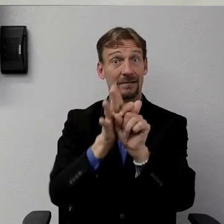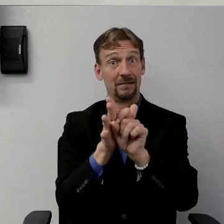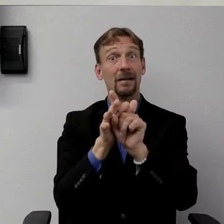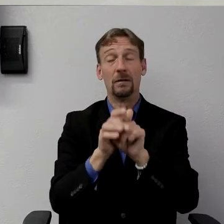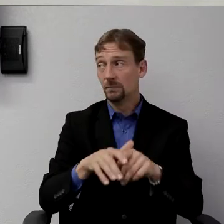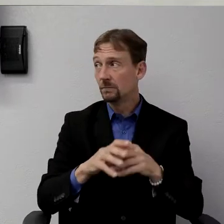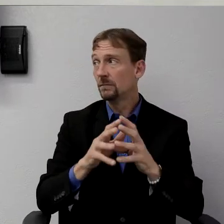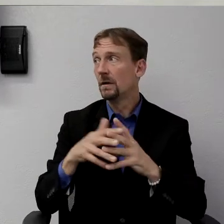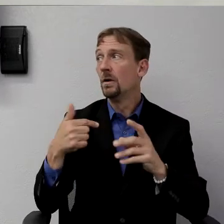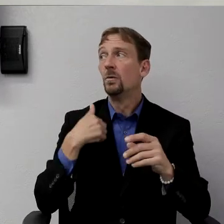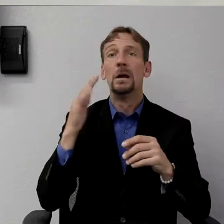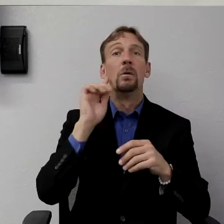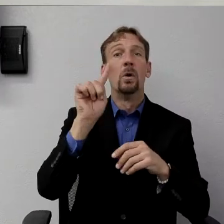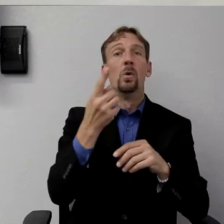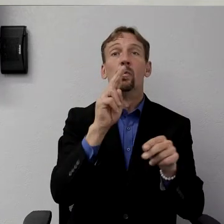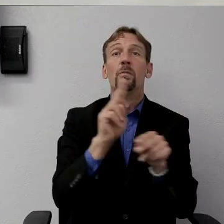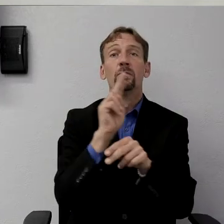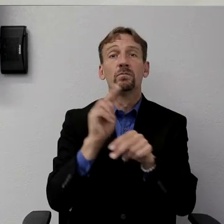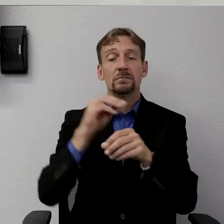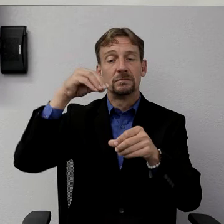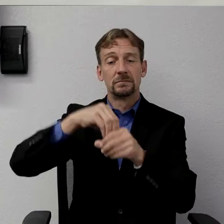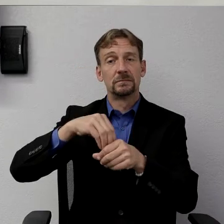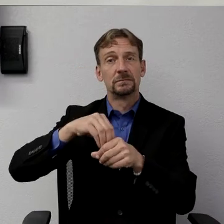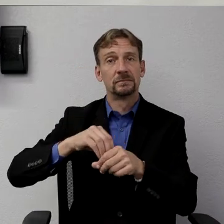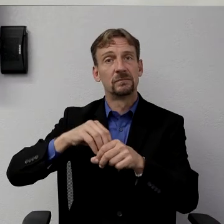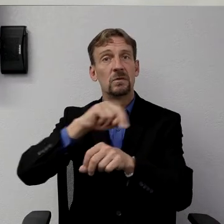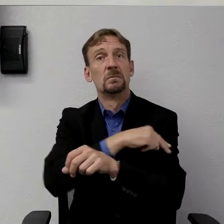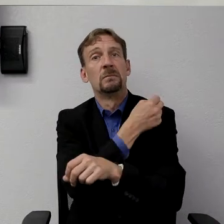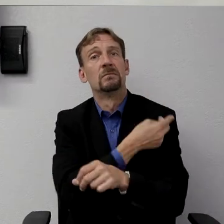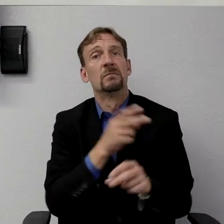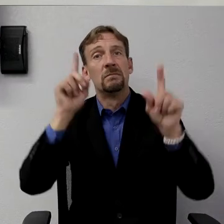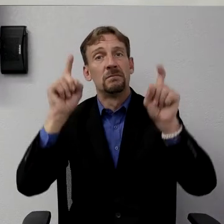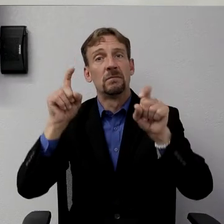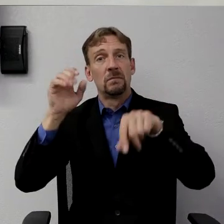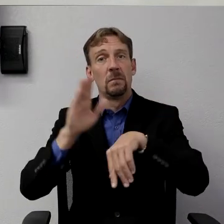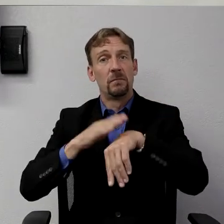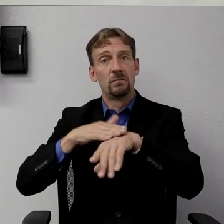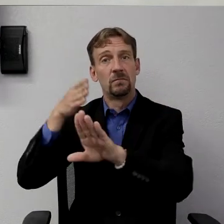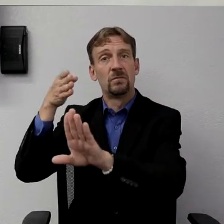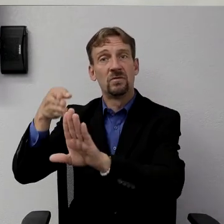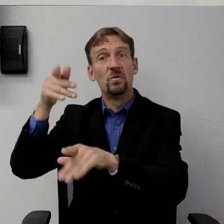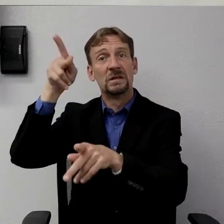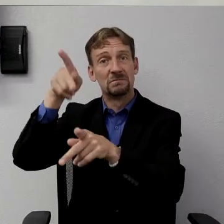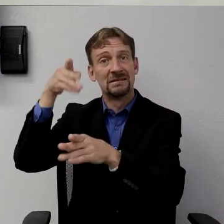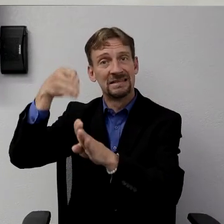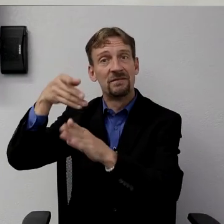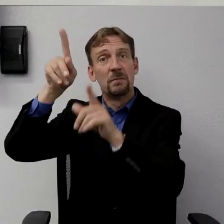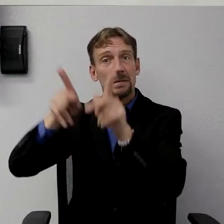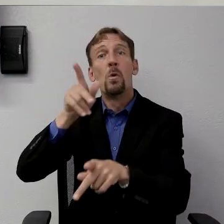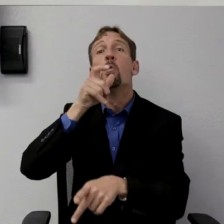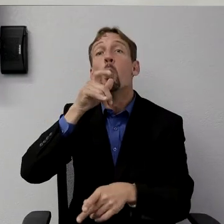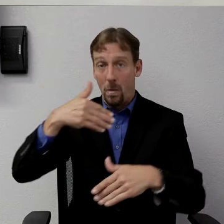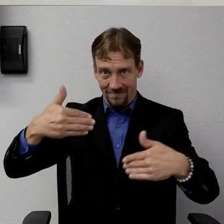the in-house testing on those populations that are, in fact, symptomatic. With